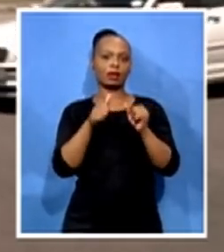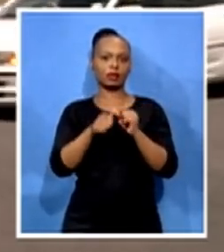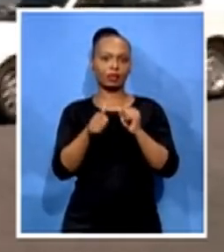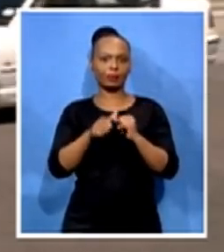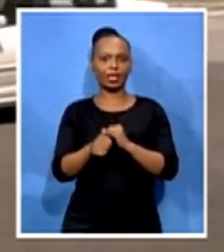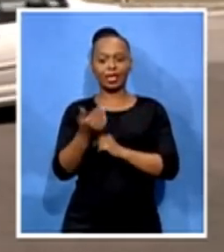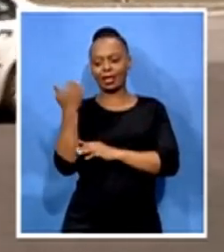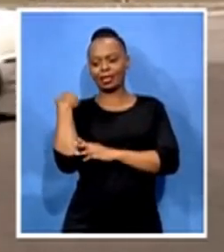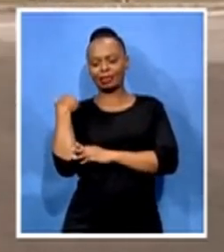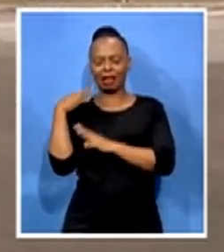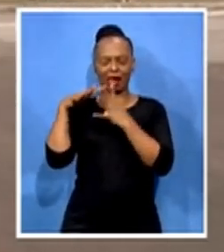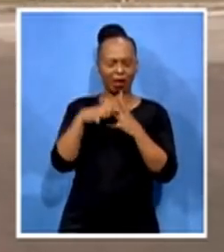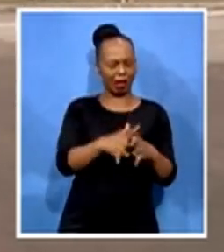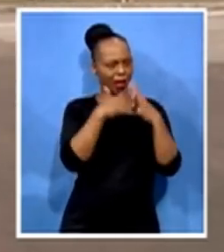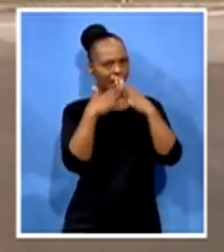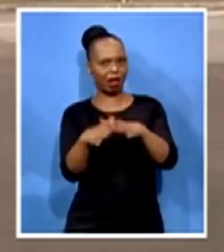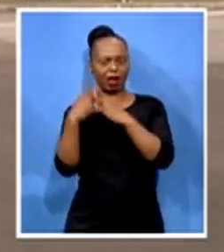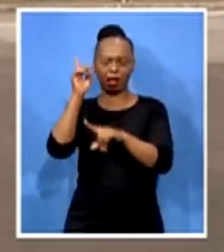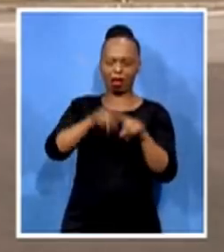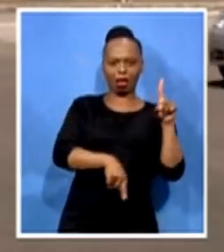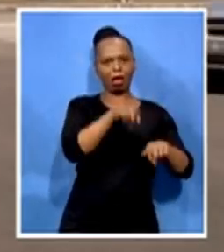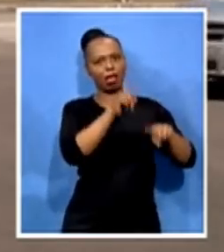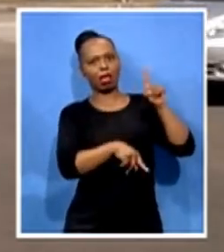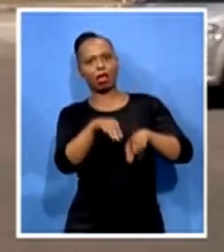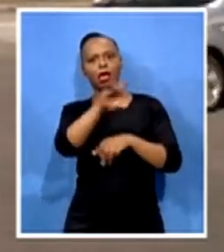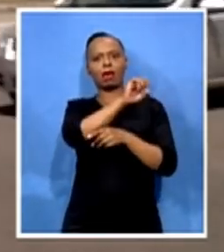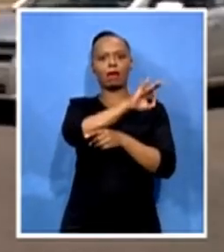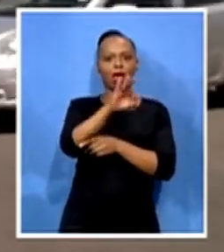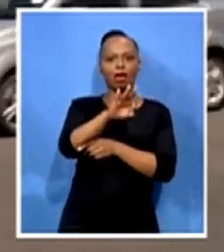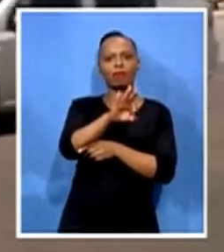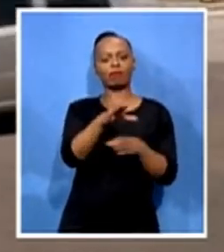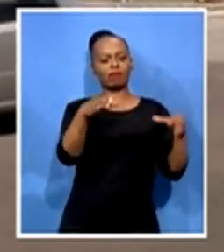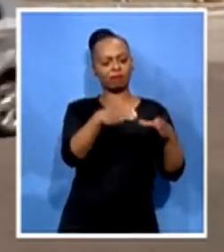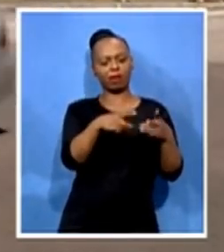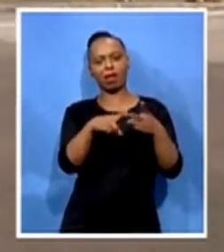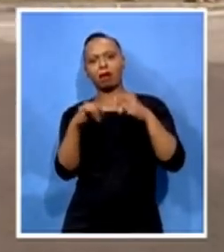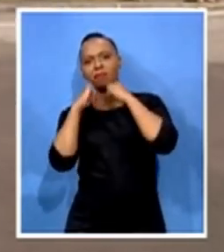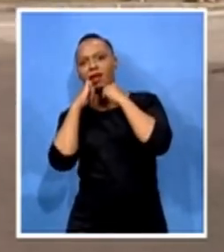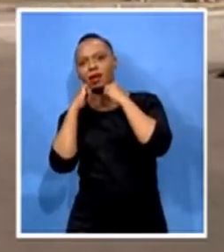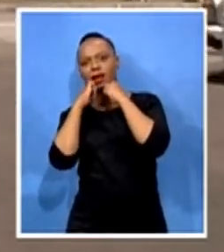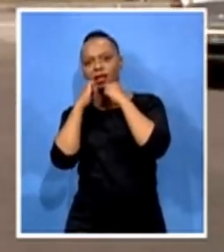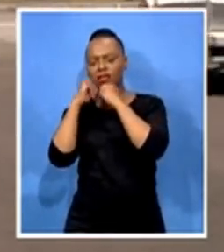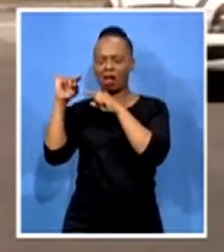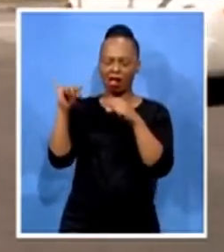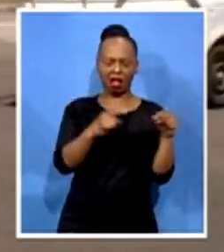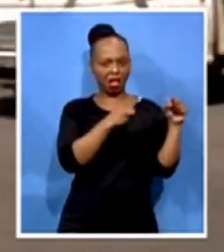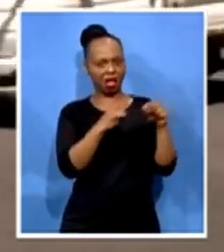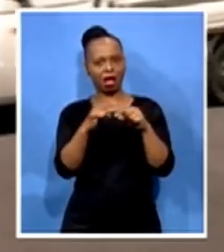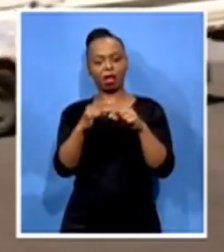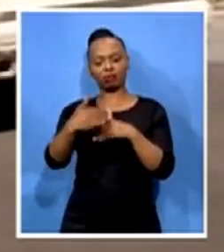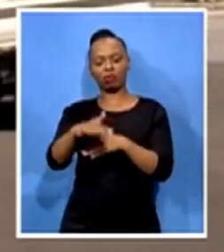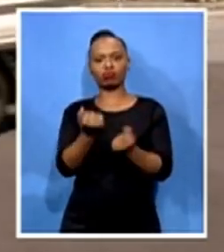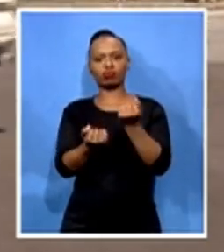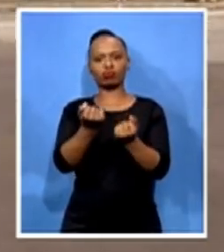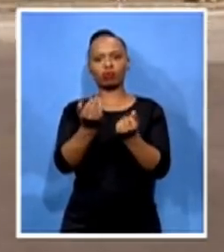EFF supporters and parents at the school. And what brought about the visit of